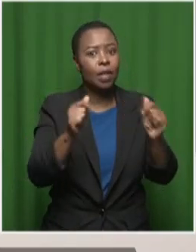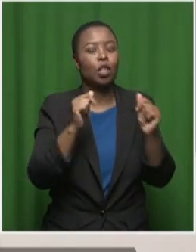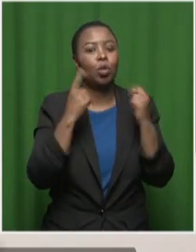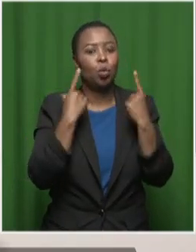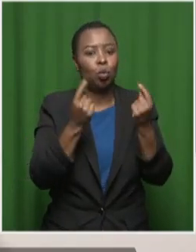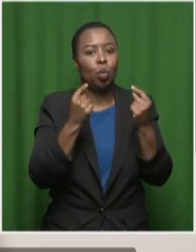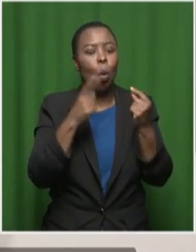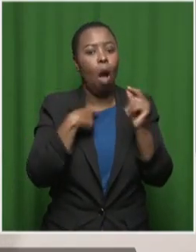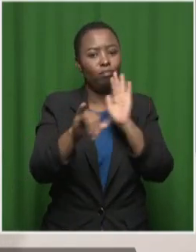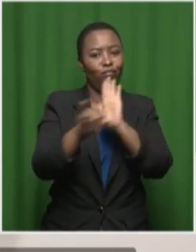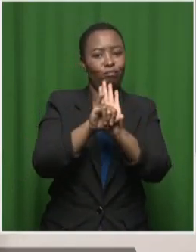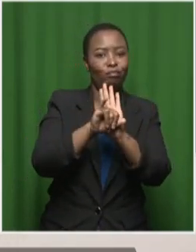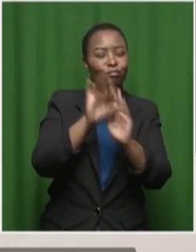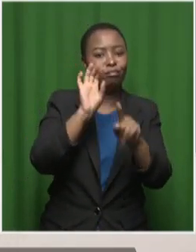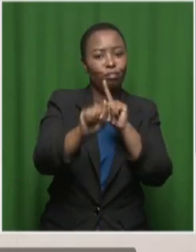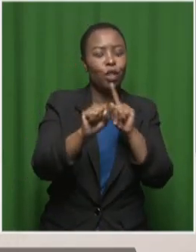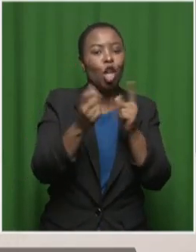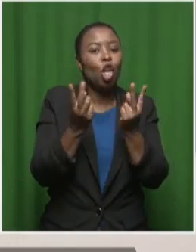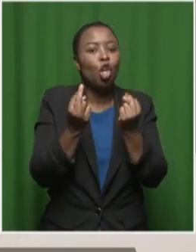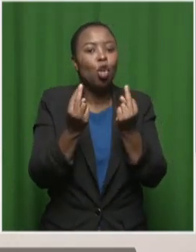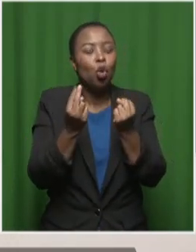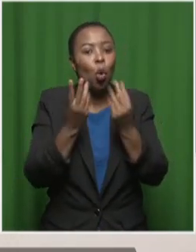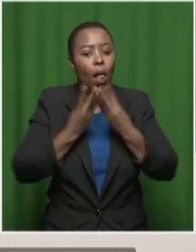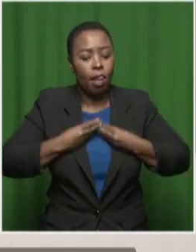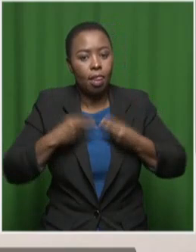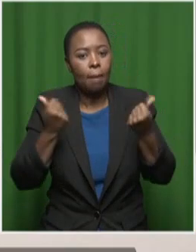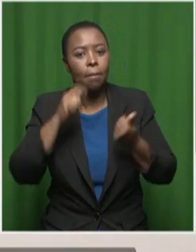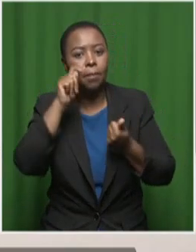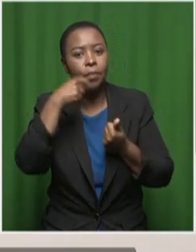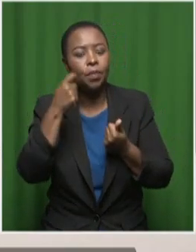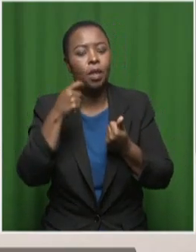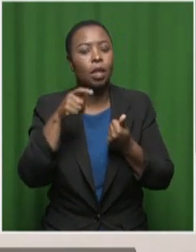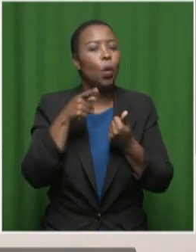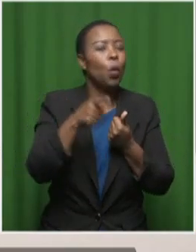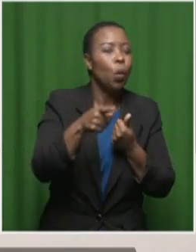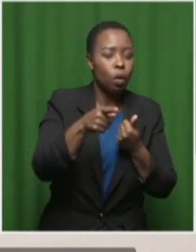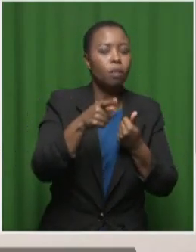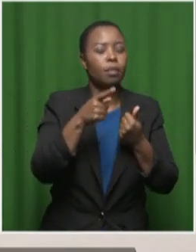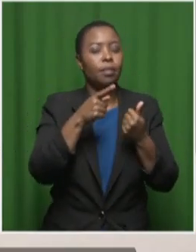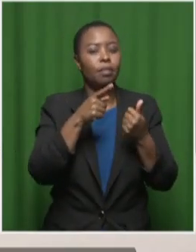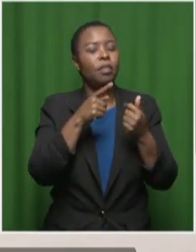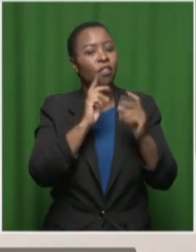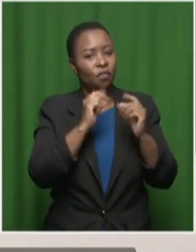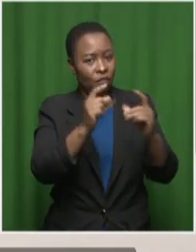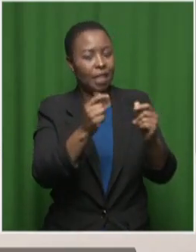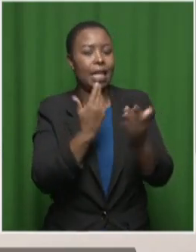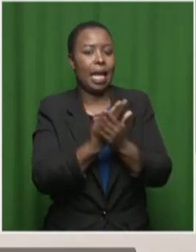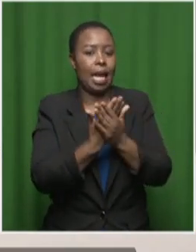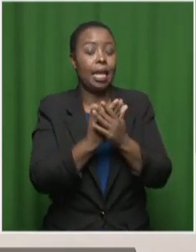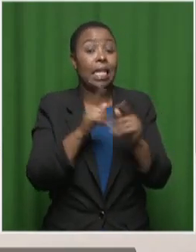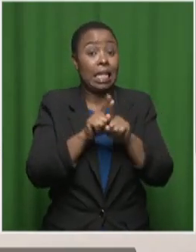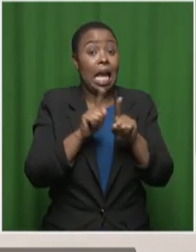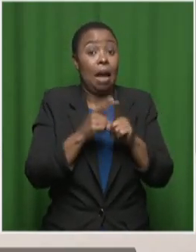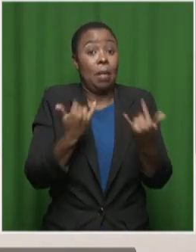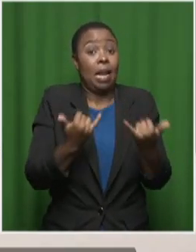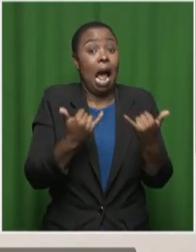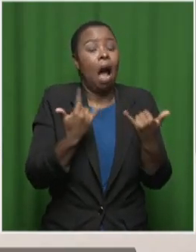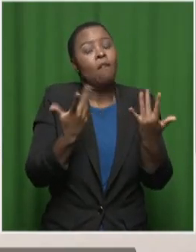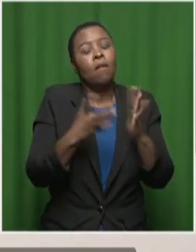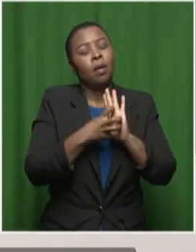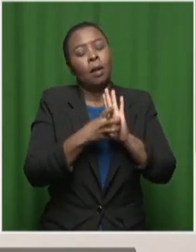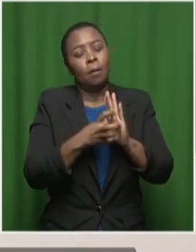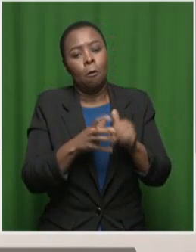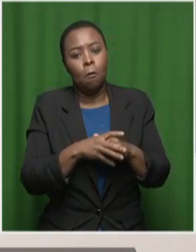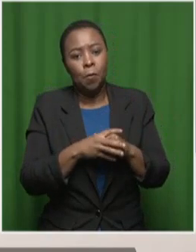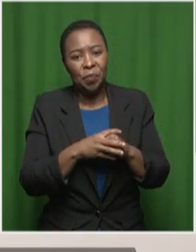diagnostics and creating new cures and the like. But when you think about what it can do already now in, for example,